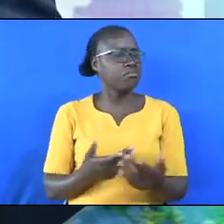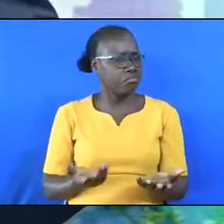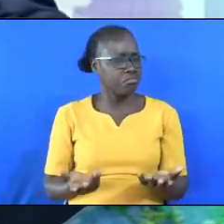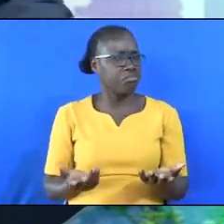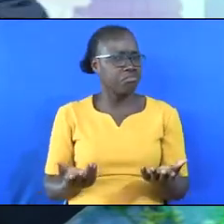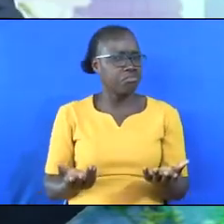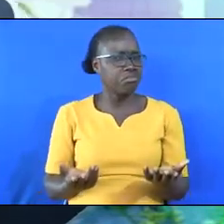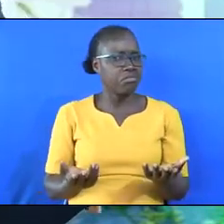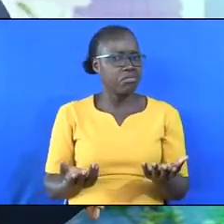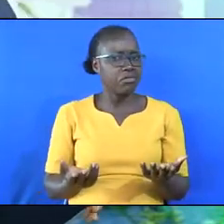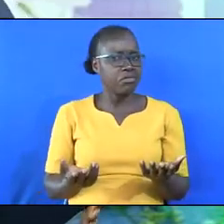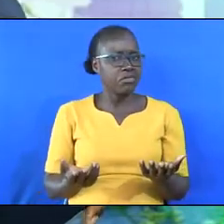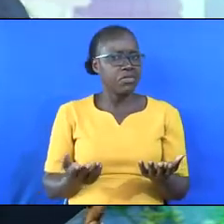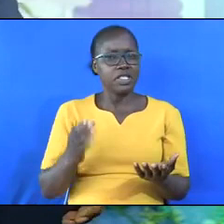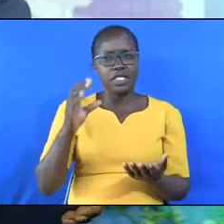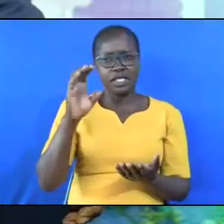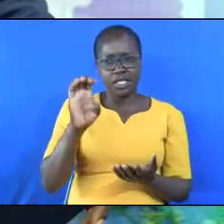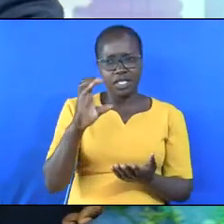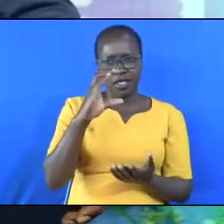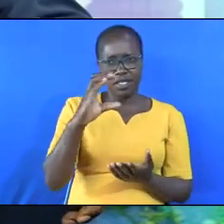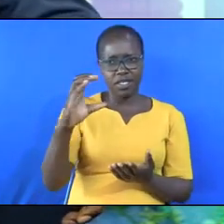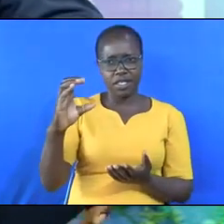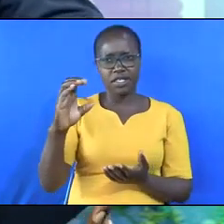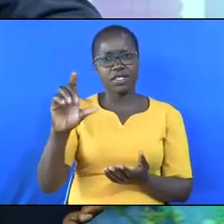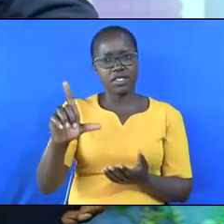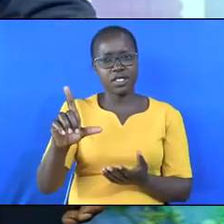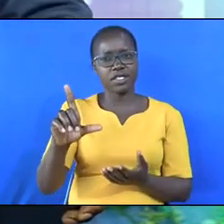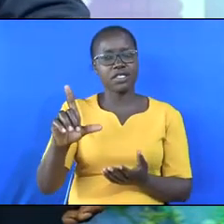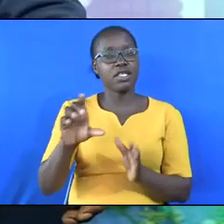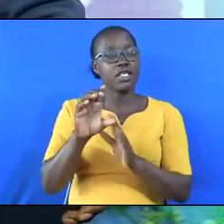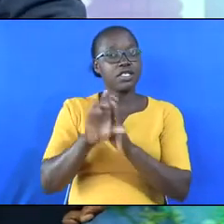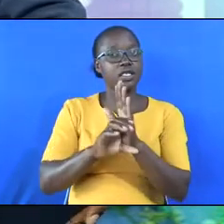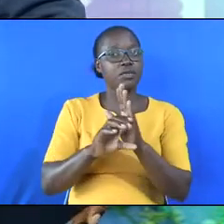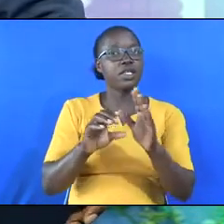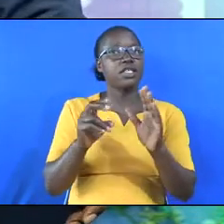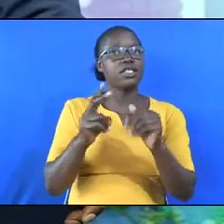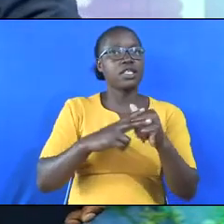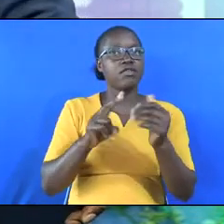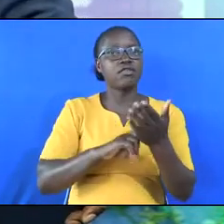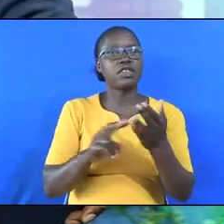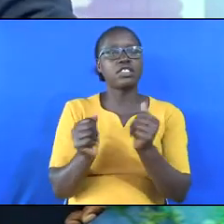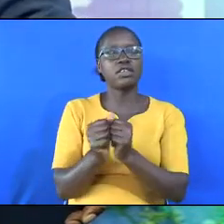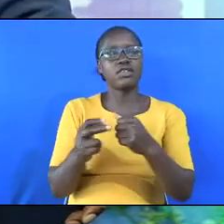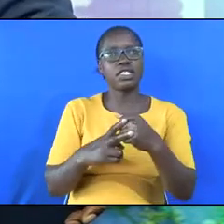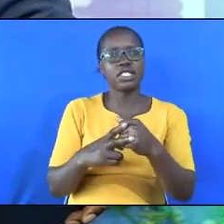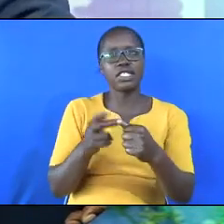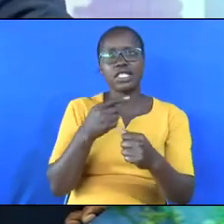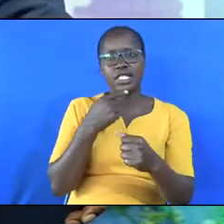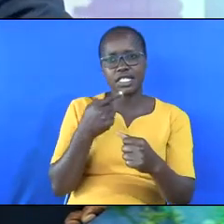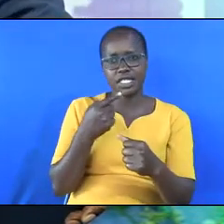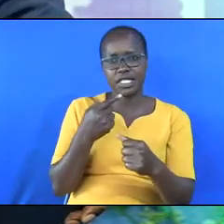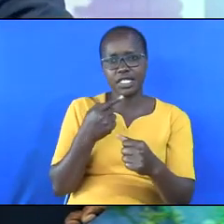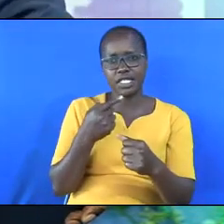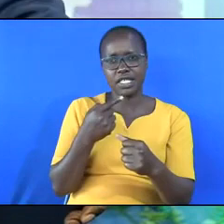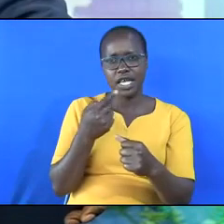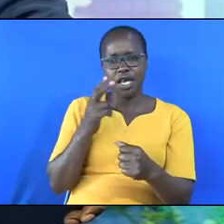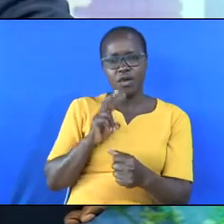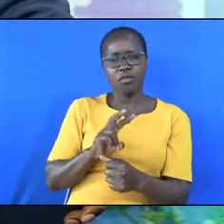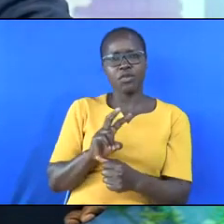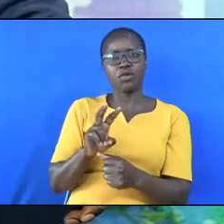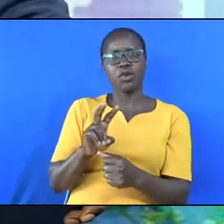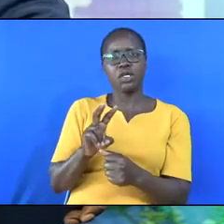In Ecclesiastes 7, verse 17, we read that, Be not of a much